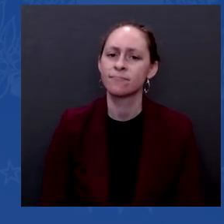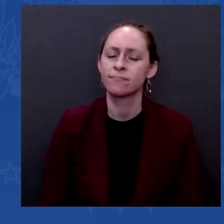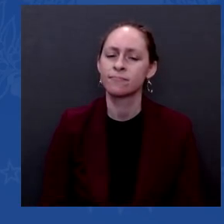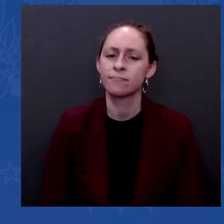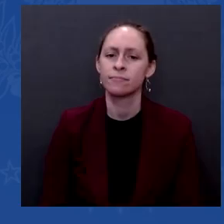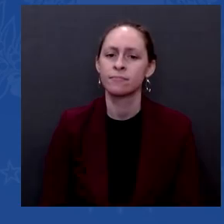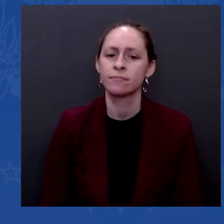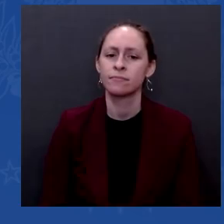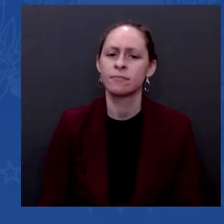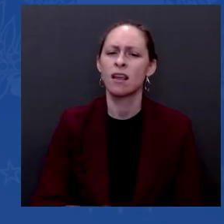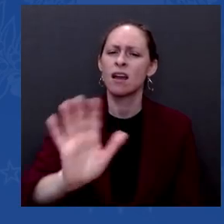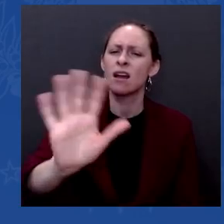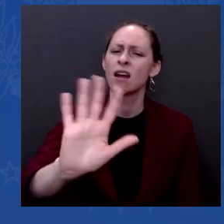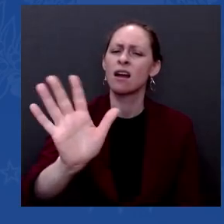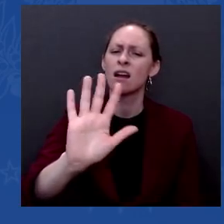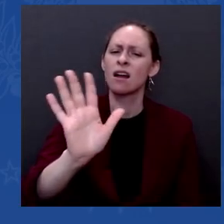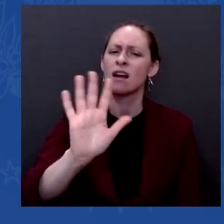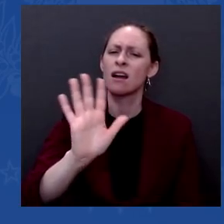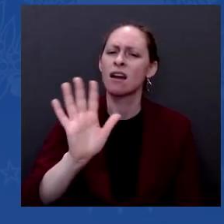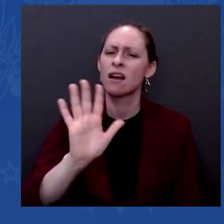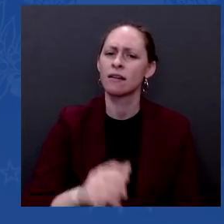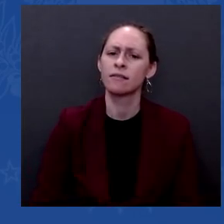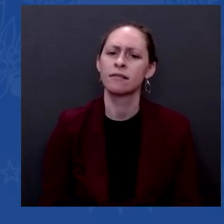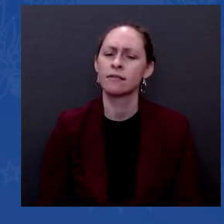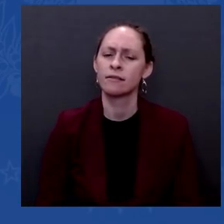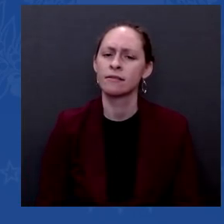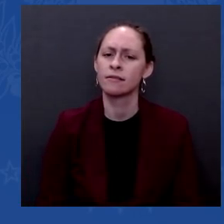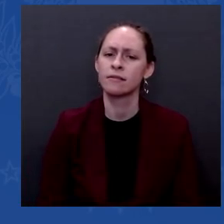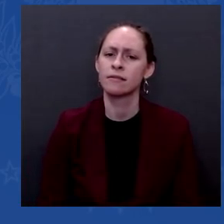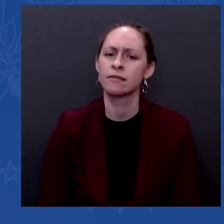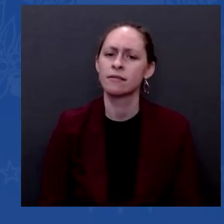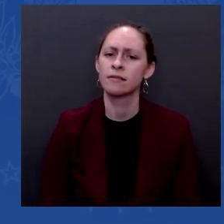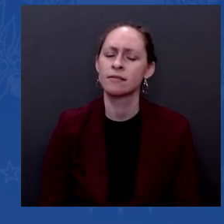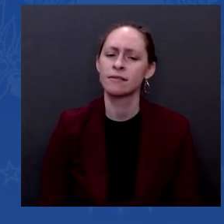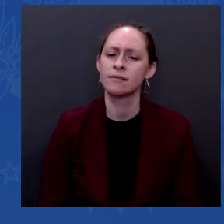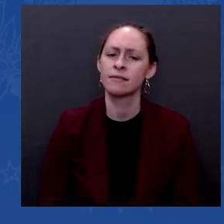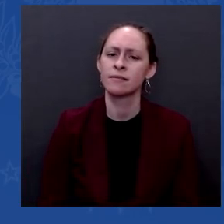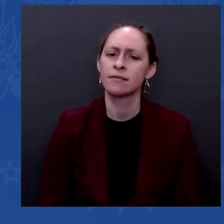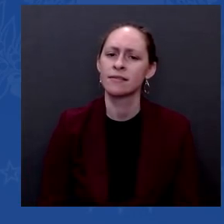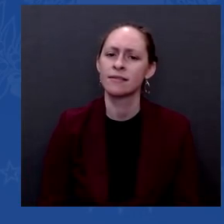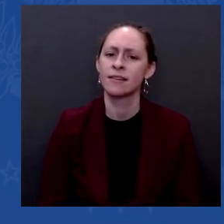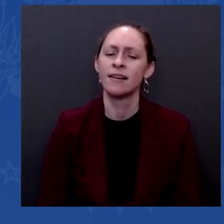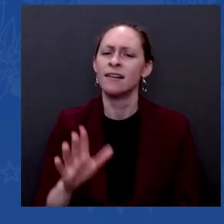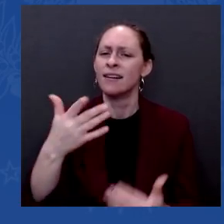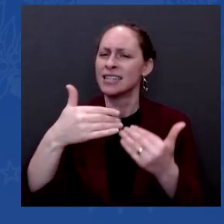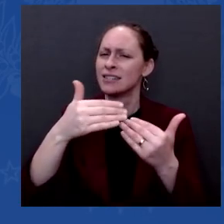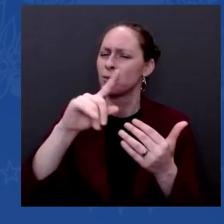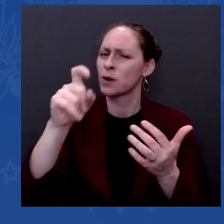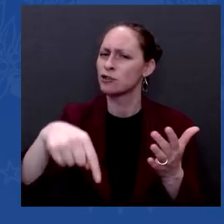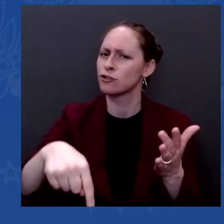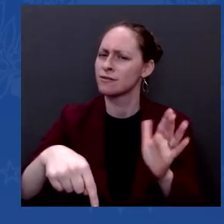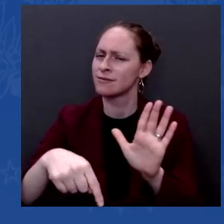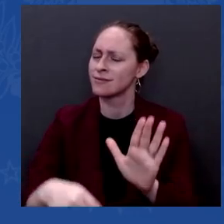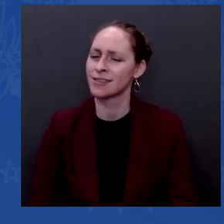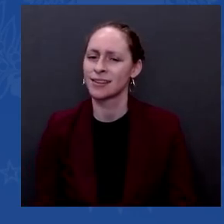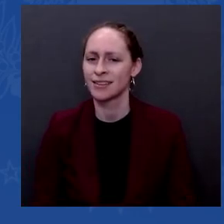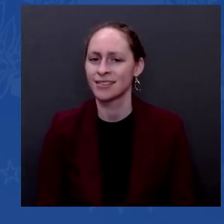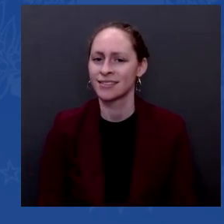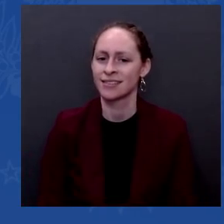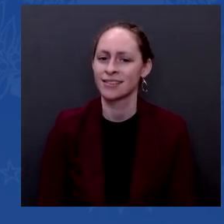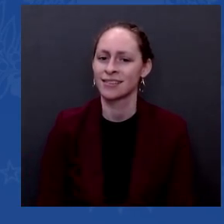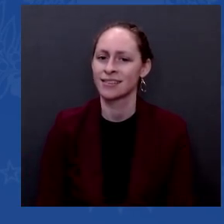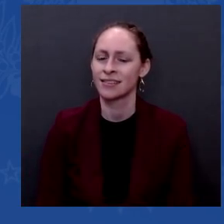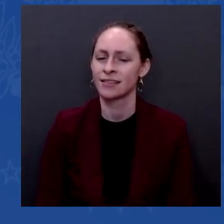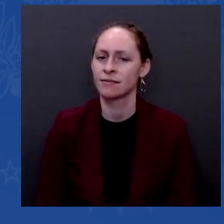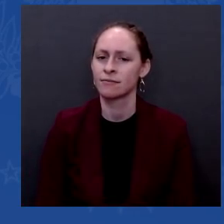Oh, there's an increasing concern, I think, among some Democrats that — even if schools do continue to open — and I get that most of them are now